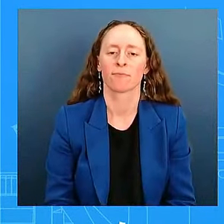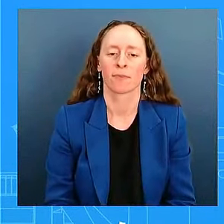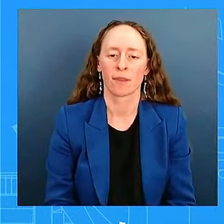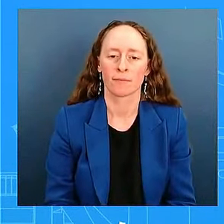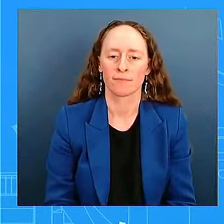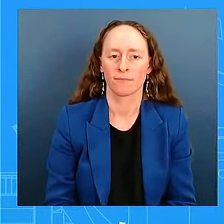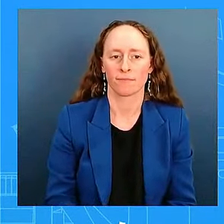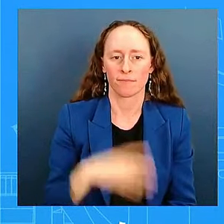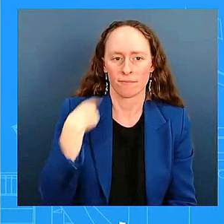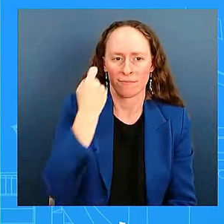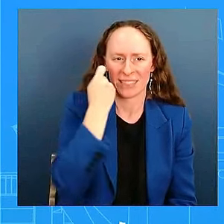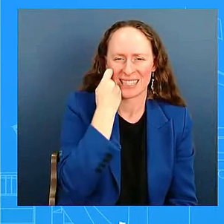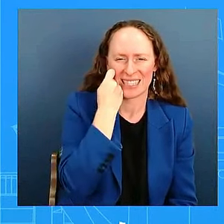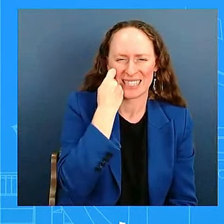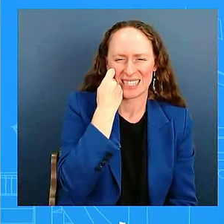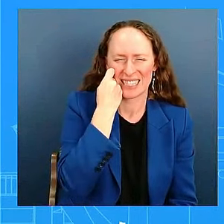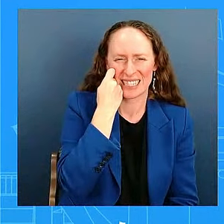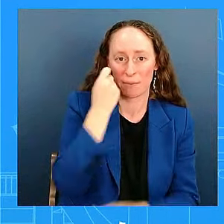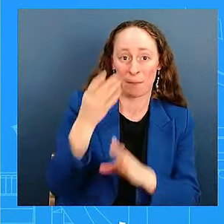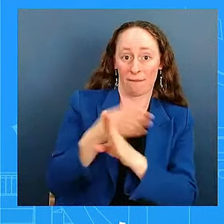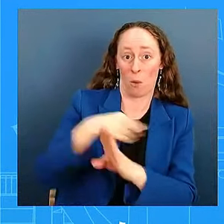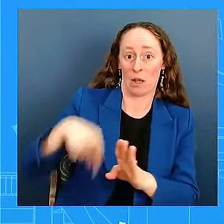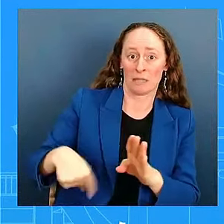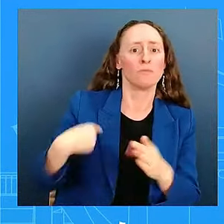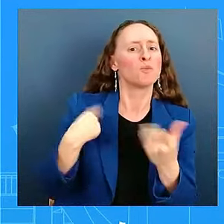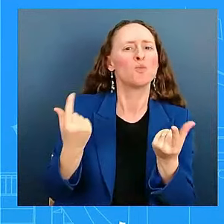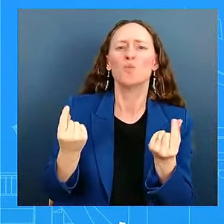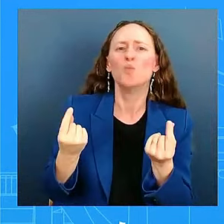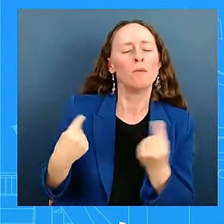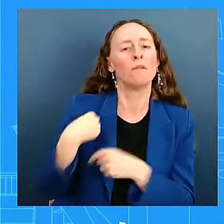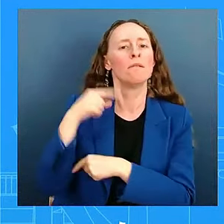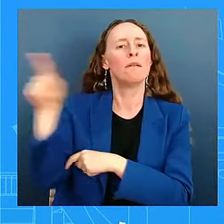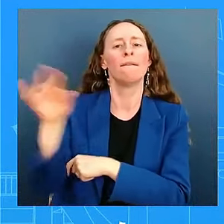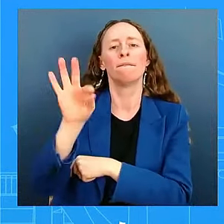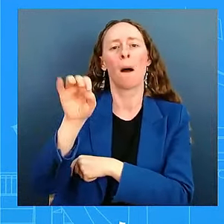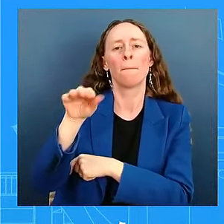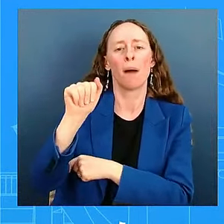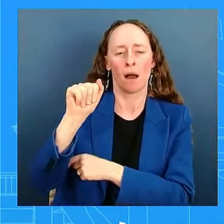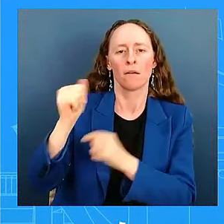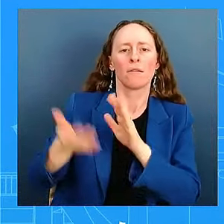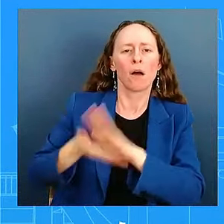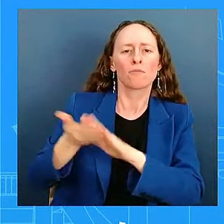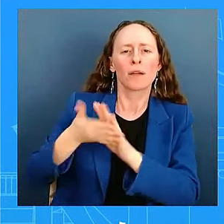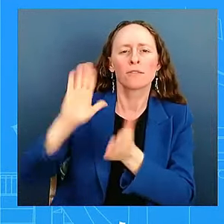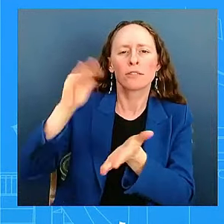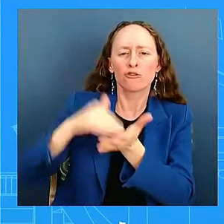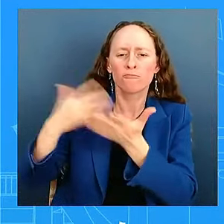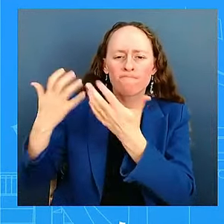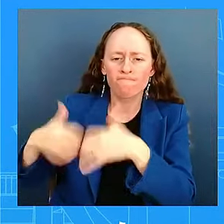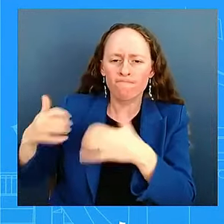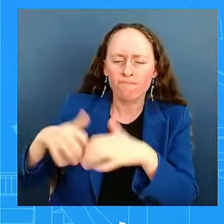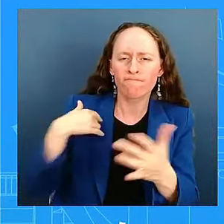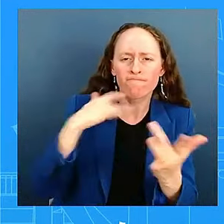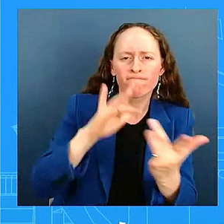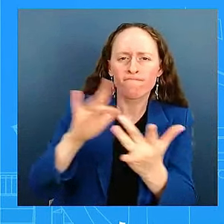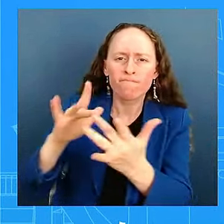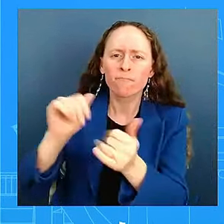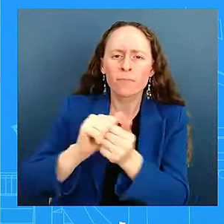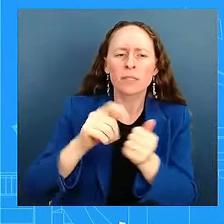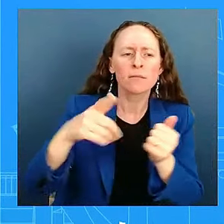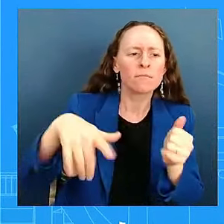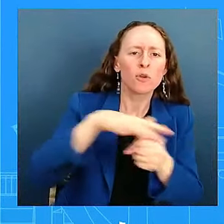Center being briefed by our personnel, as well as state emergency personnel. I thought it very